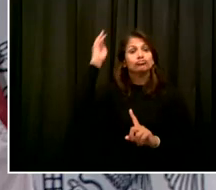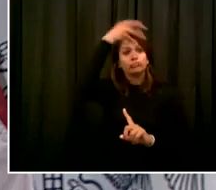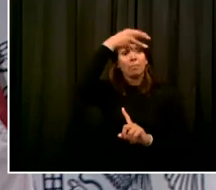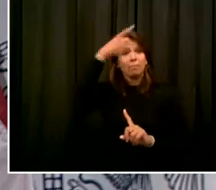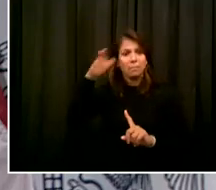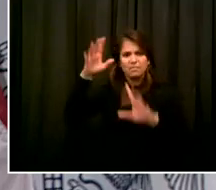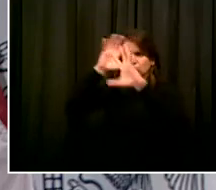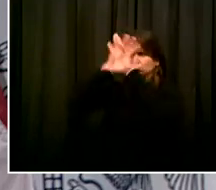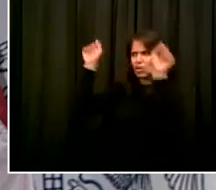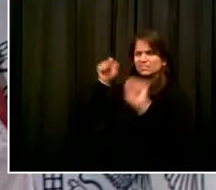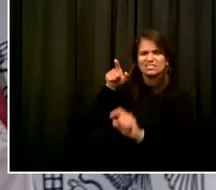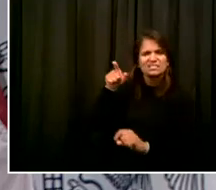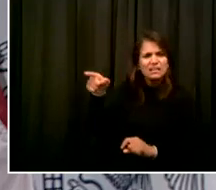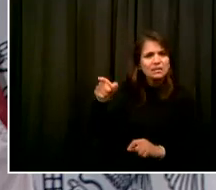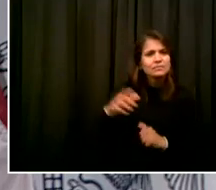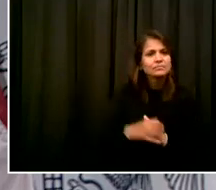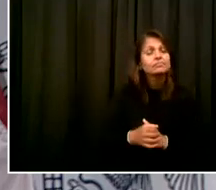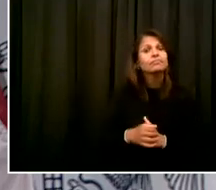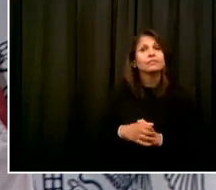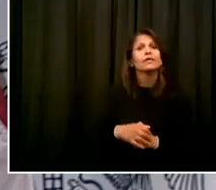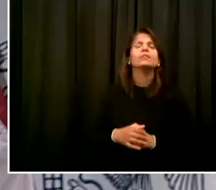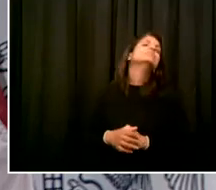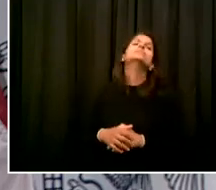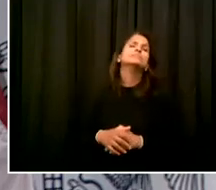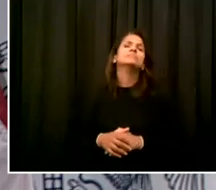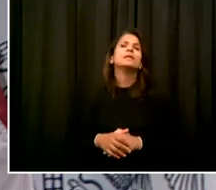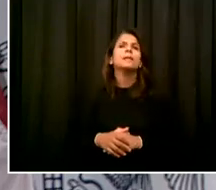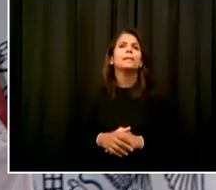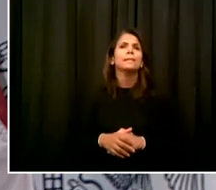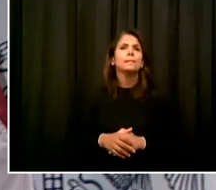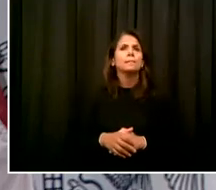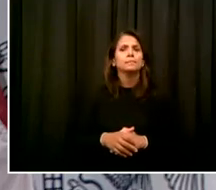maybe now will be time for a more conciliatory approach to the president.